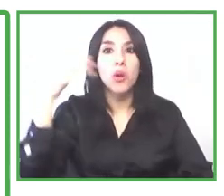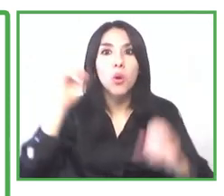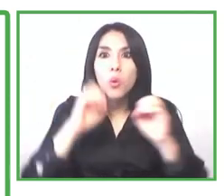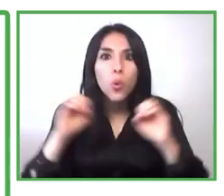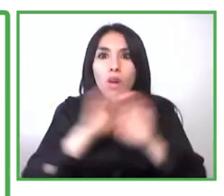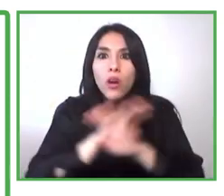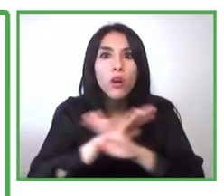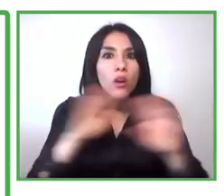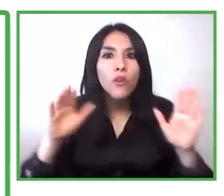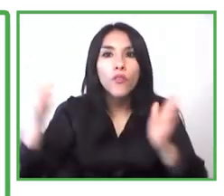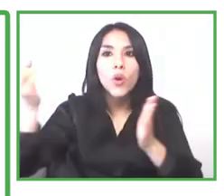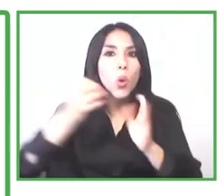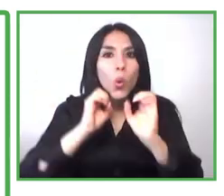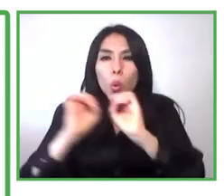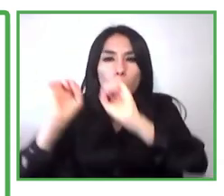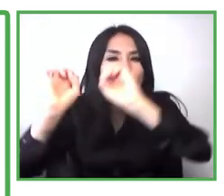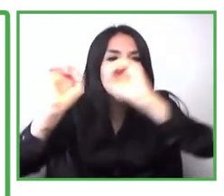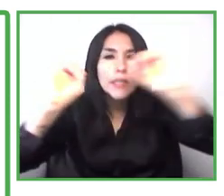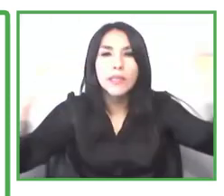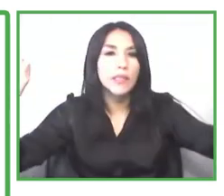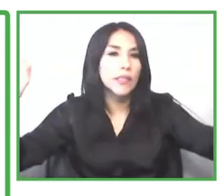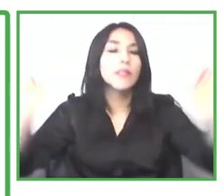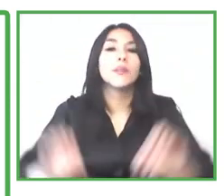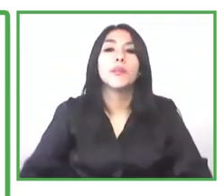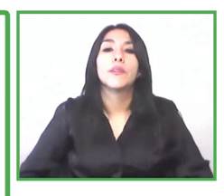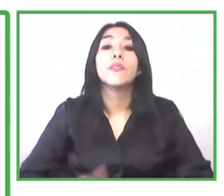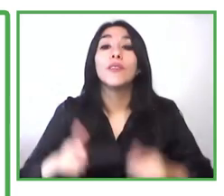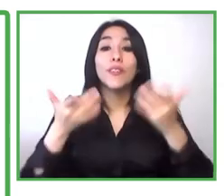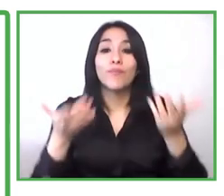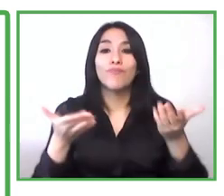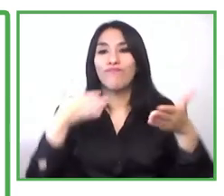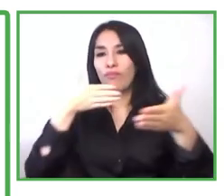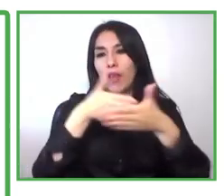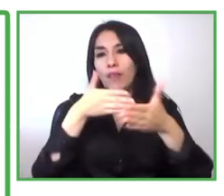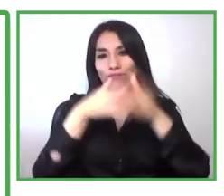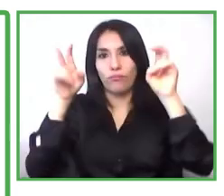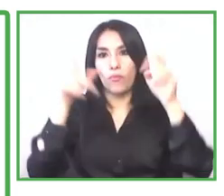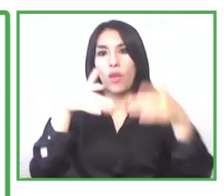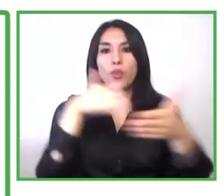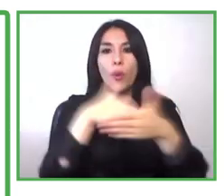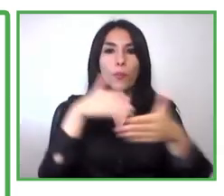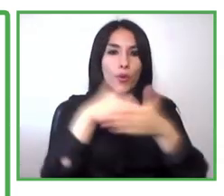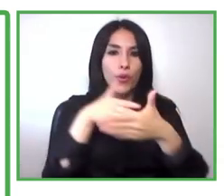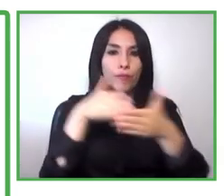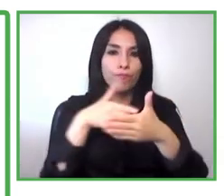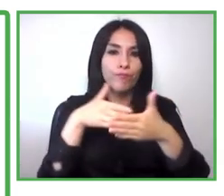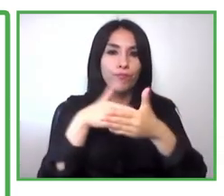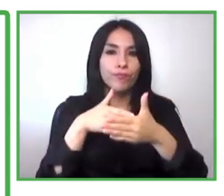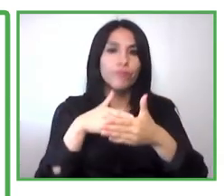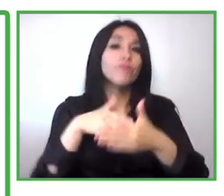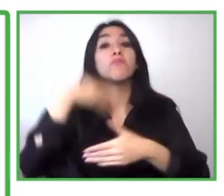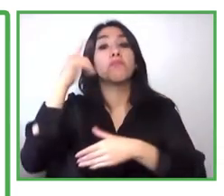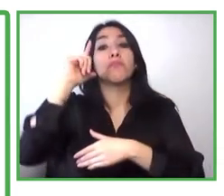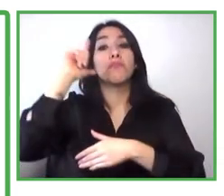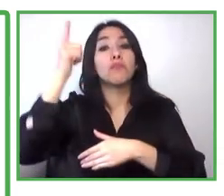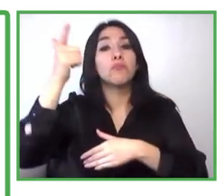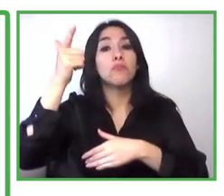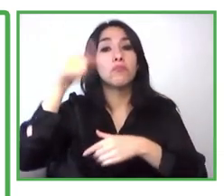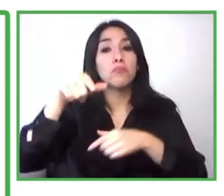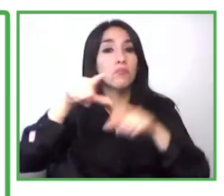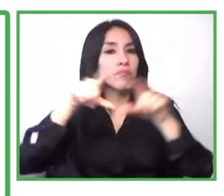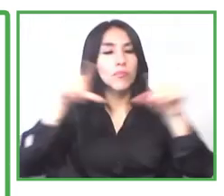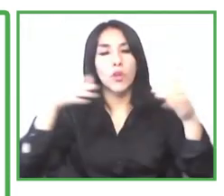serve the needs of these people so there we found many barriers to know and identify